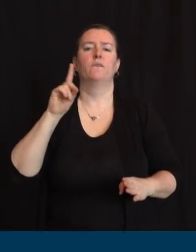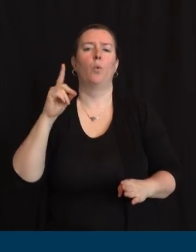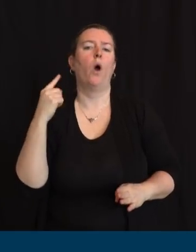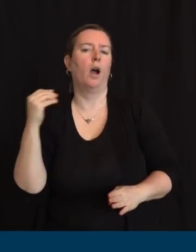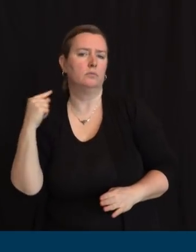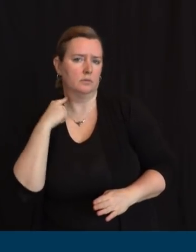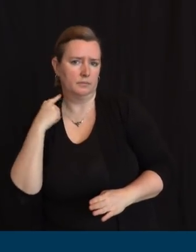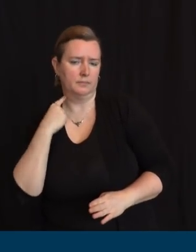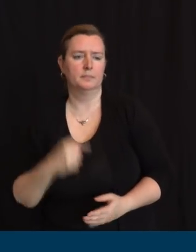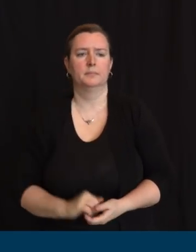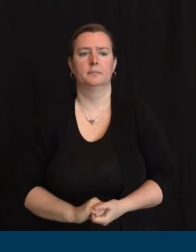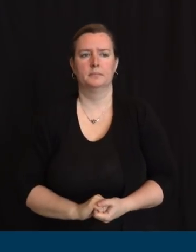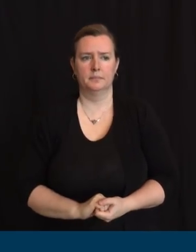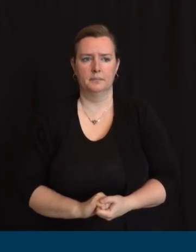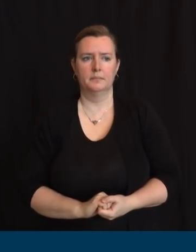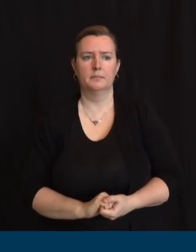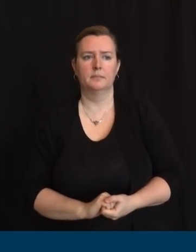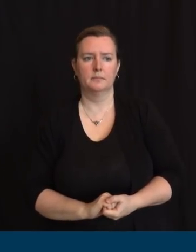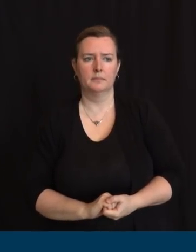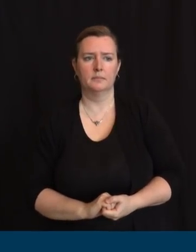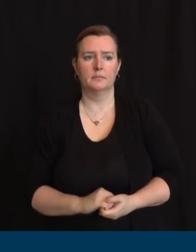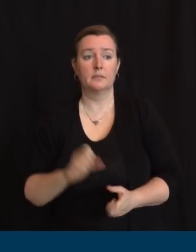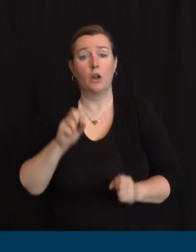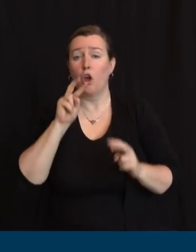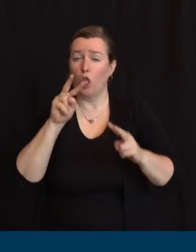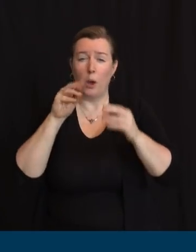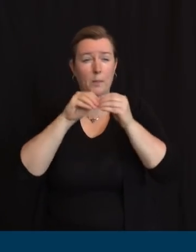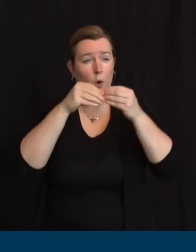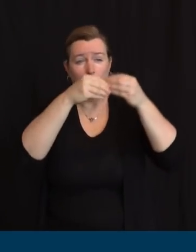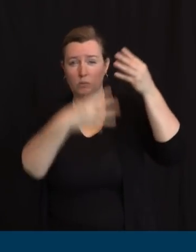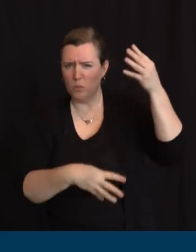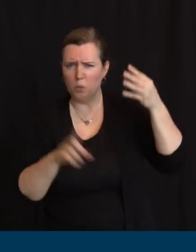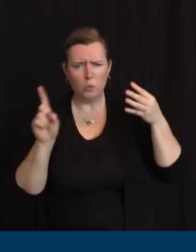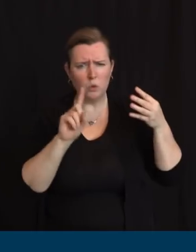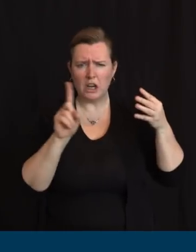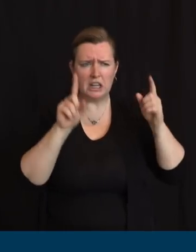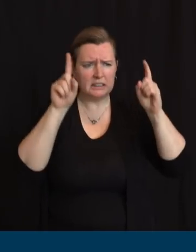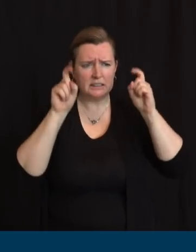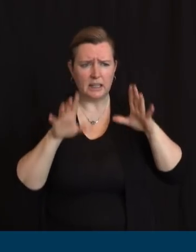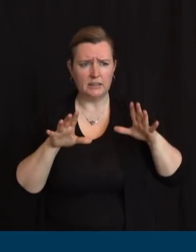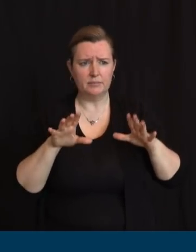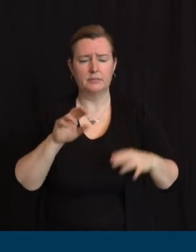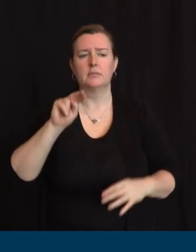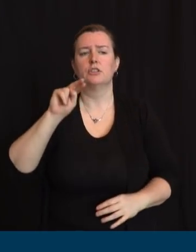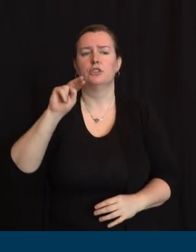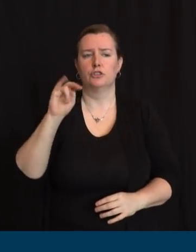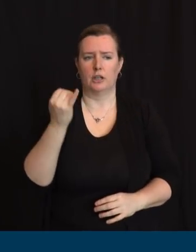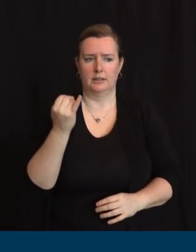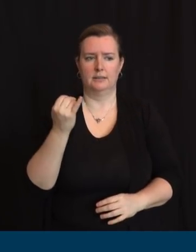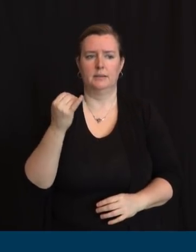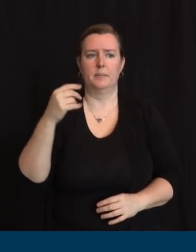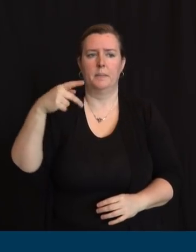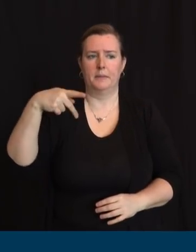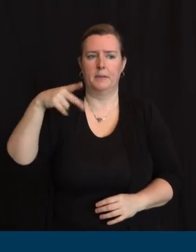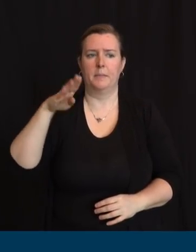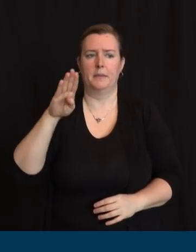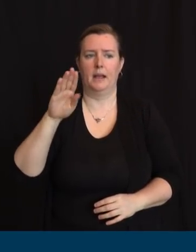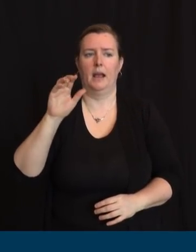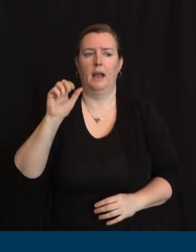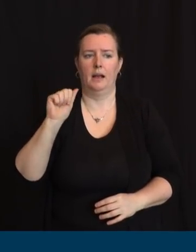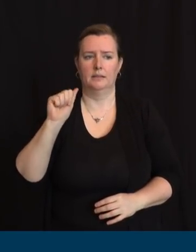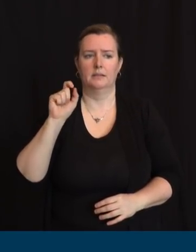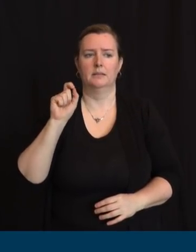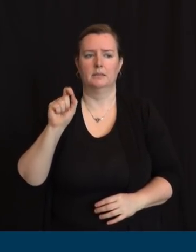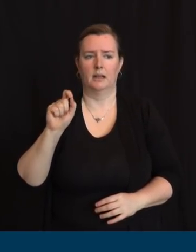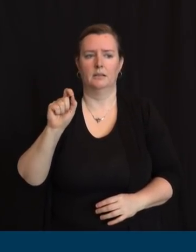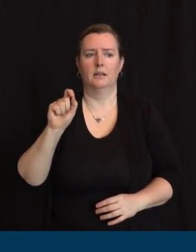.adlabscovidtest.com. I want to thank, by name in particular, New